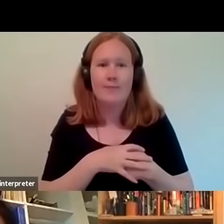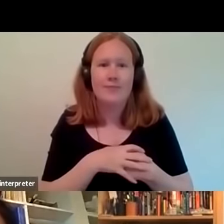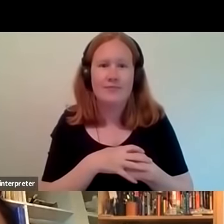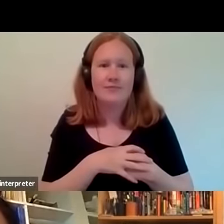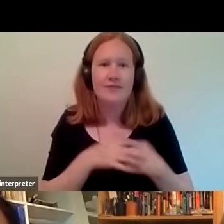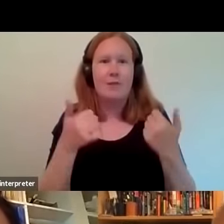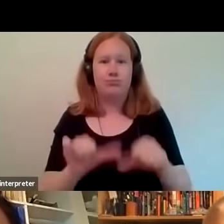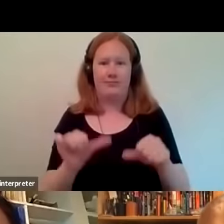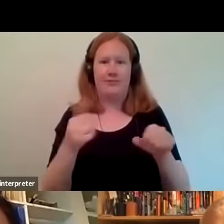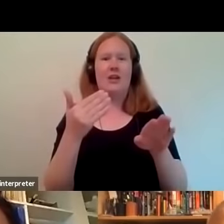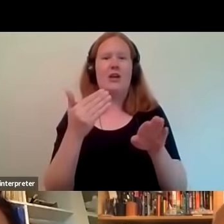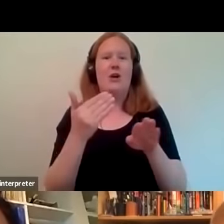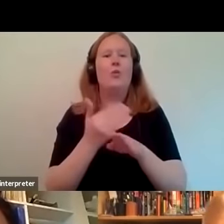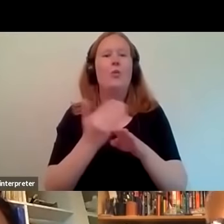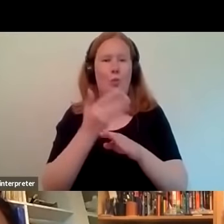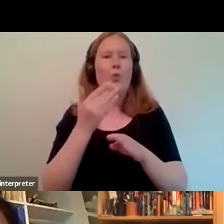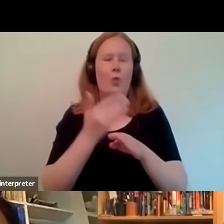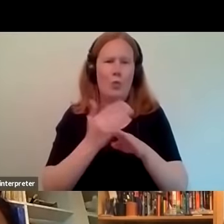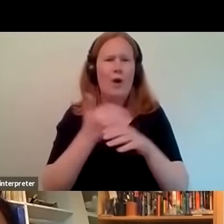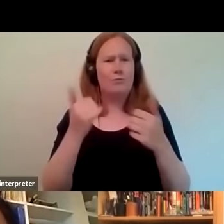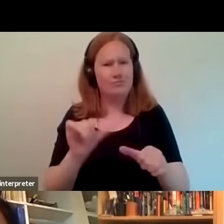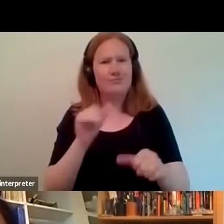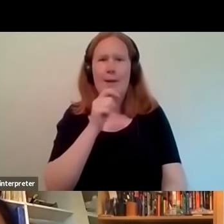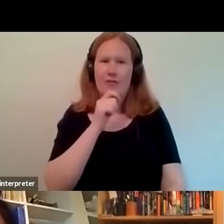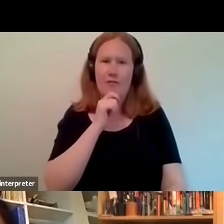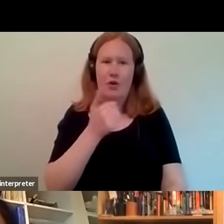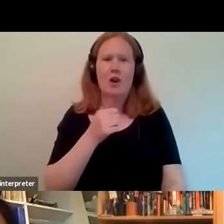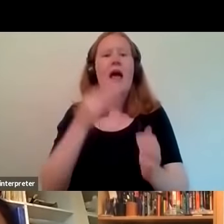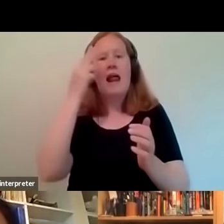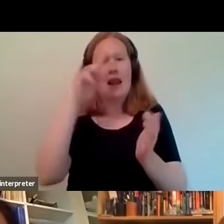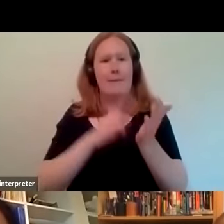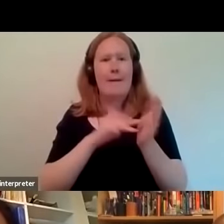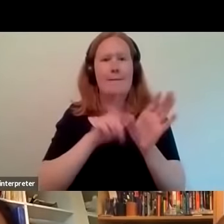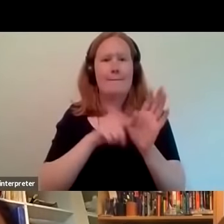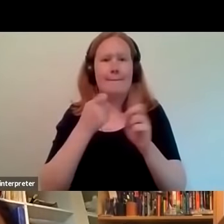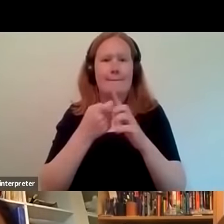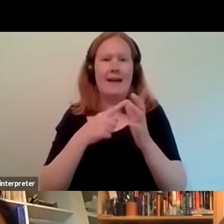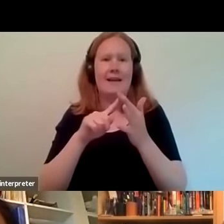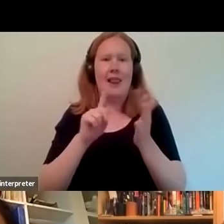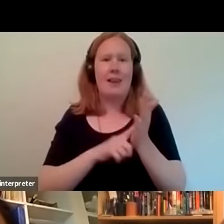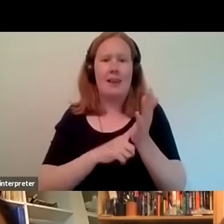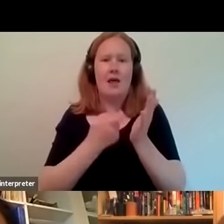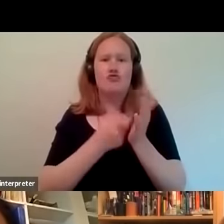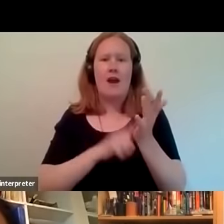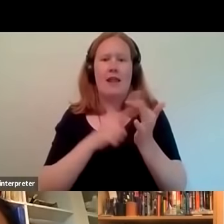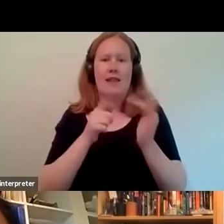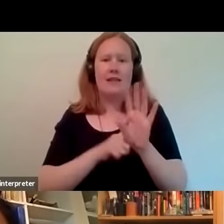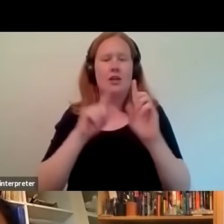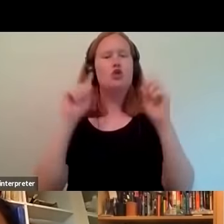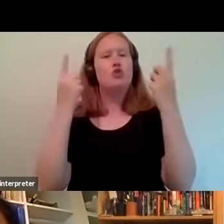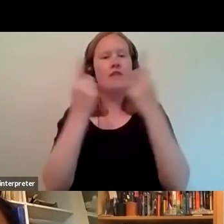it works better when the mic's on um my name is Michael Riley I'm a senior lecturer at University of Westminster and